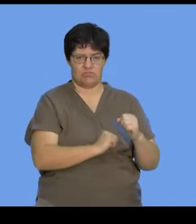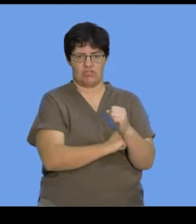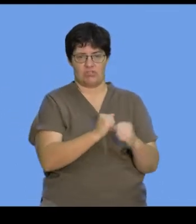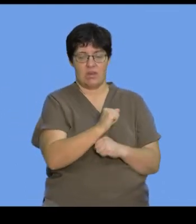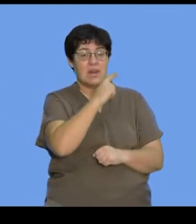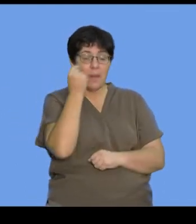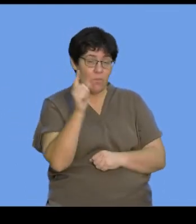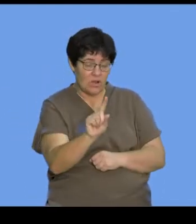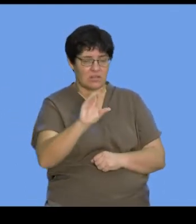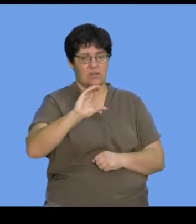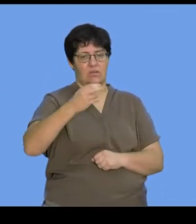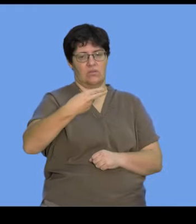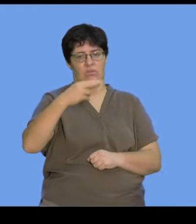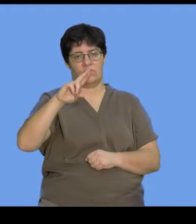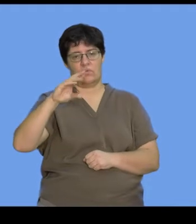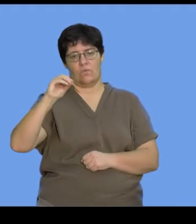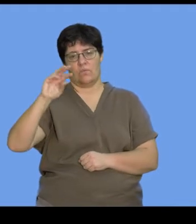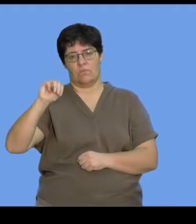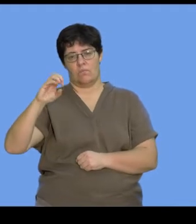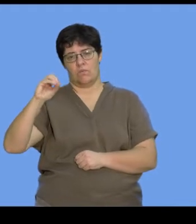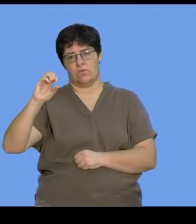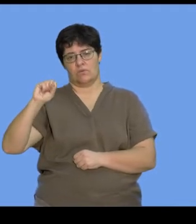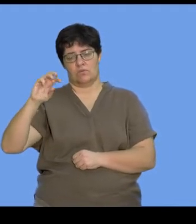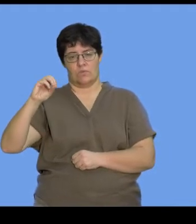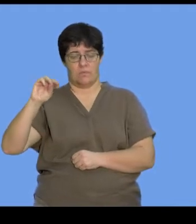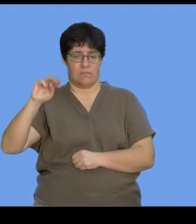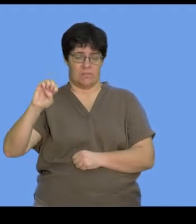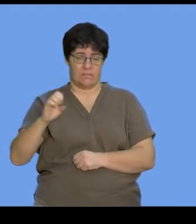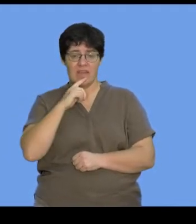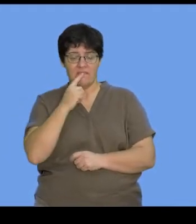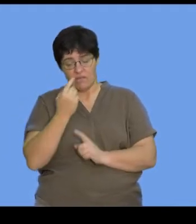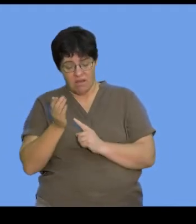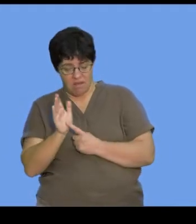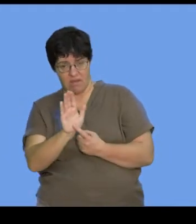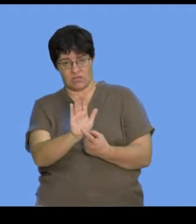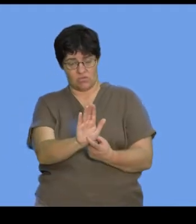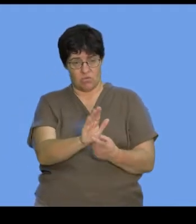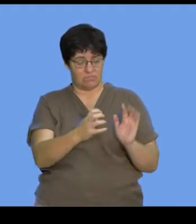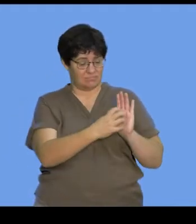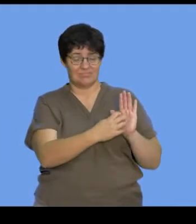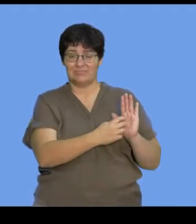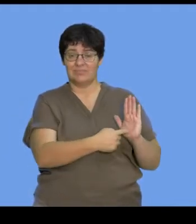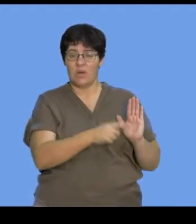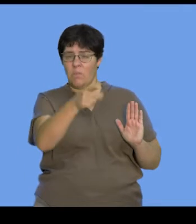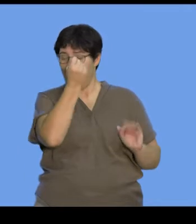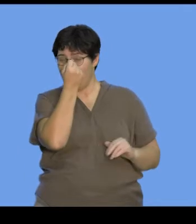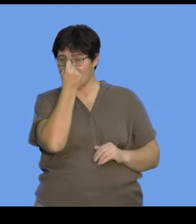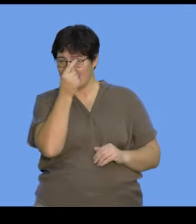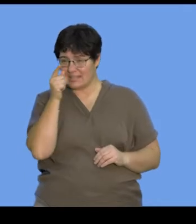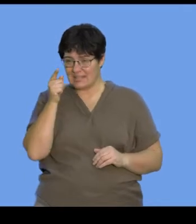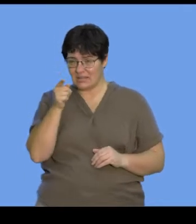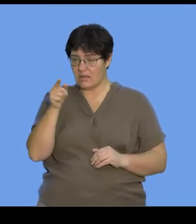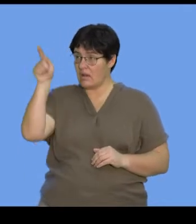called a chromosome. And so it's important that when we draw and illustrate chromosomes that you understand and have the understanding that